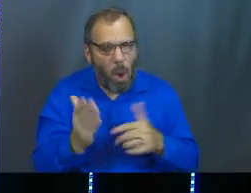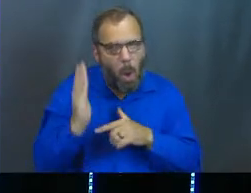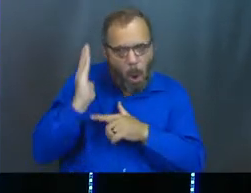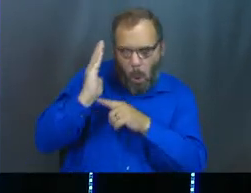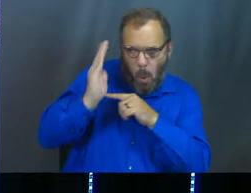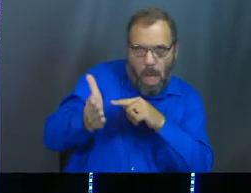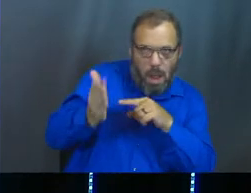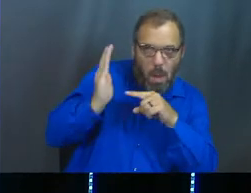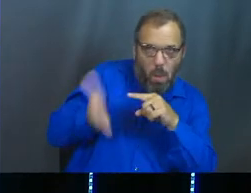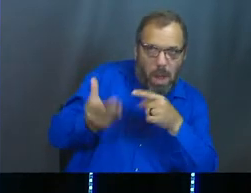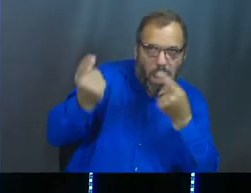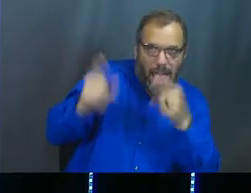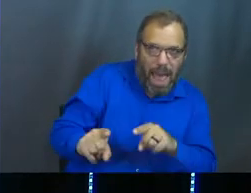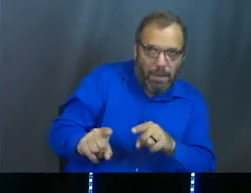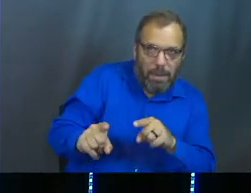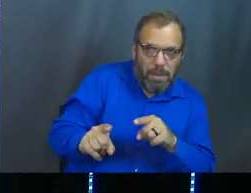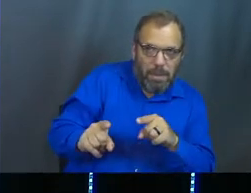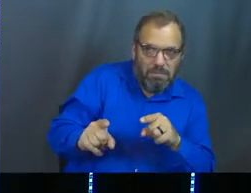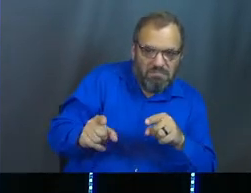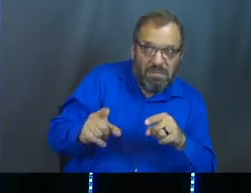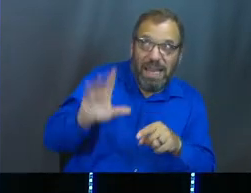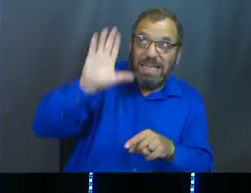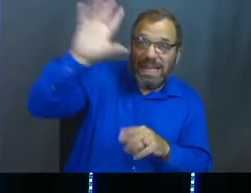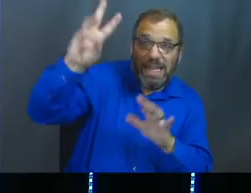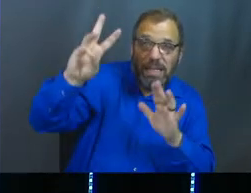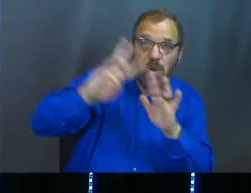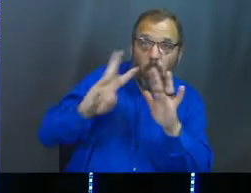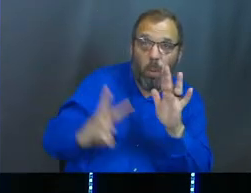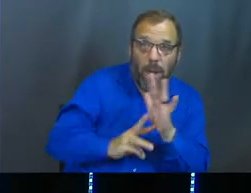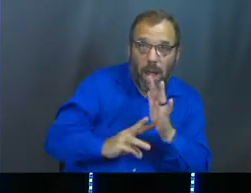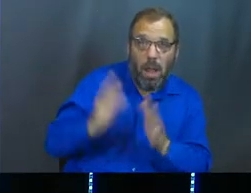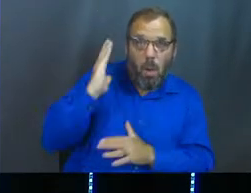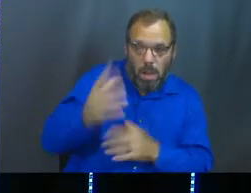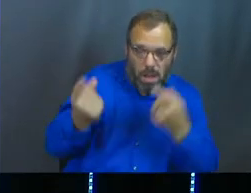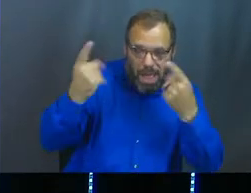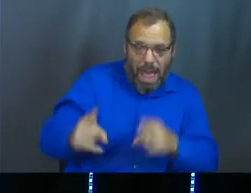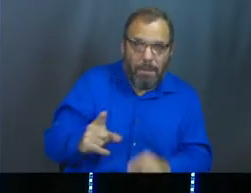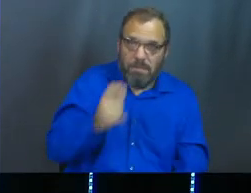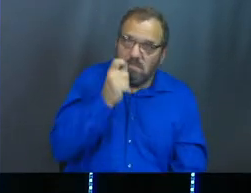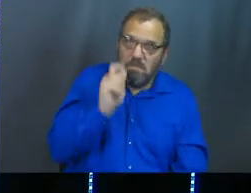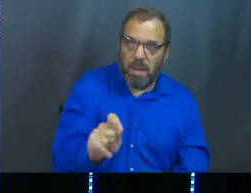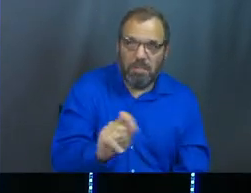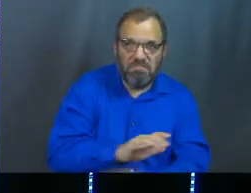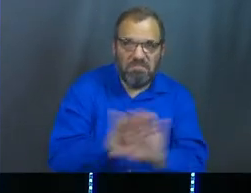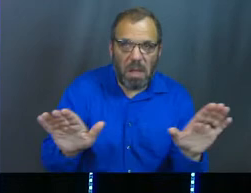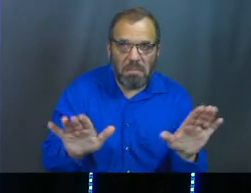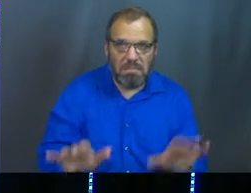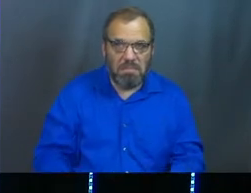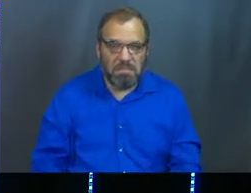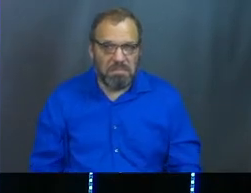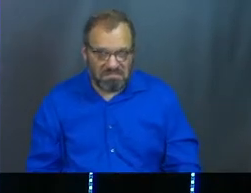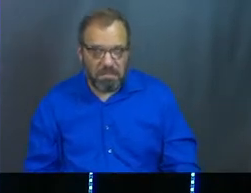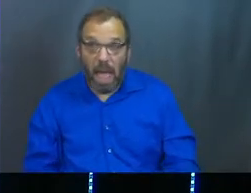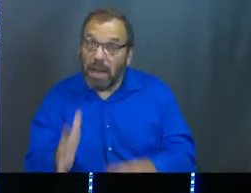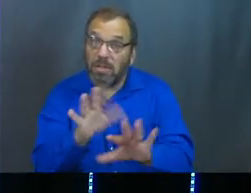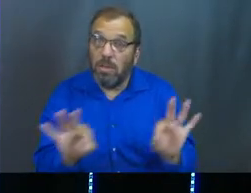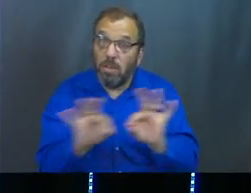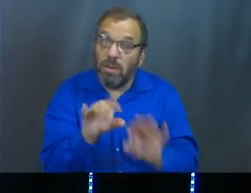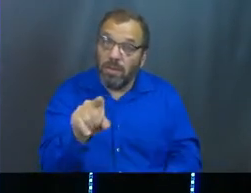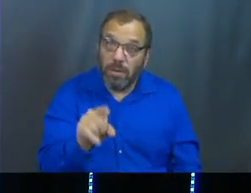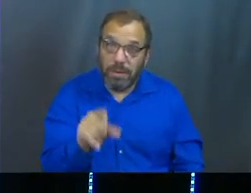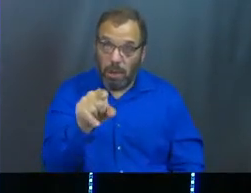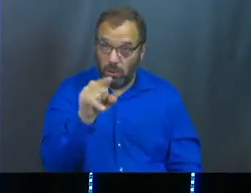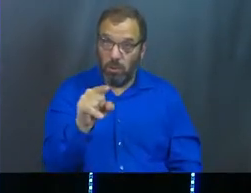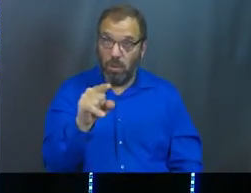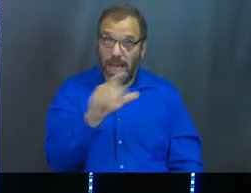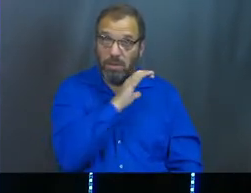happen. God has determined it's absolutely his will that this will happen. I think this is also important for us. Okay,